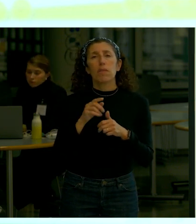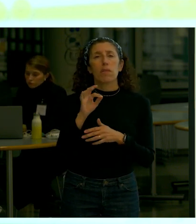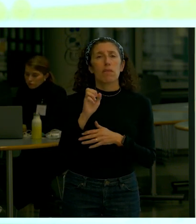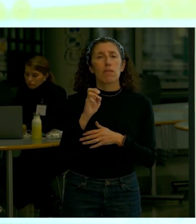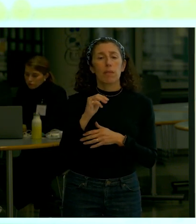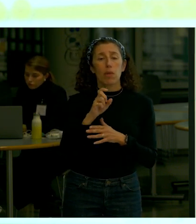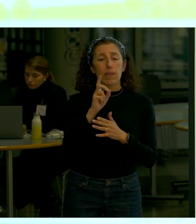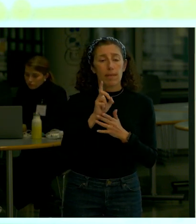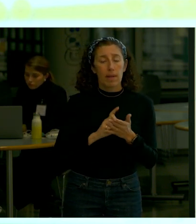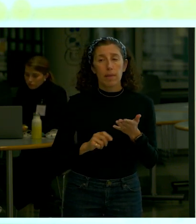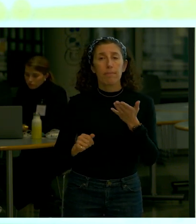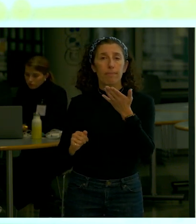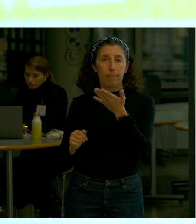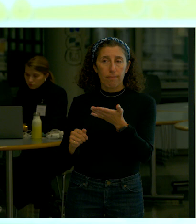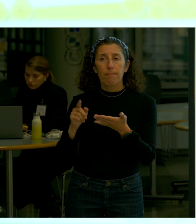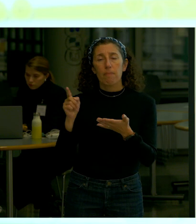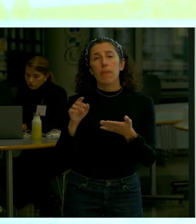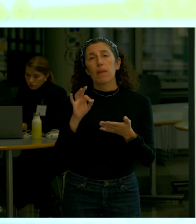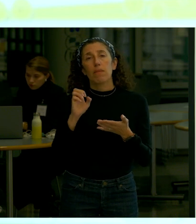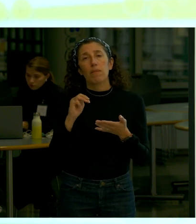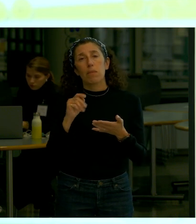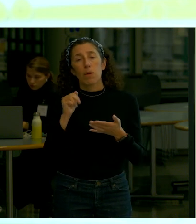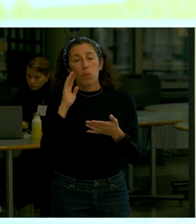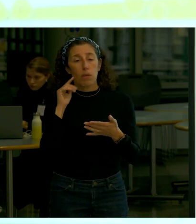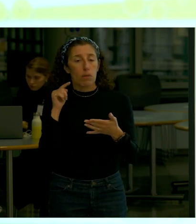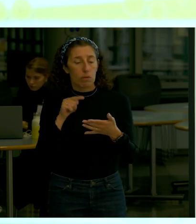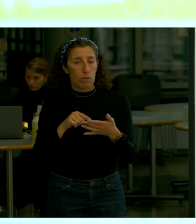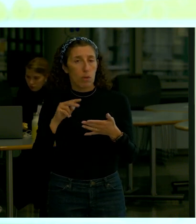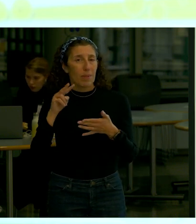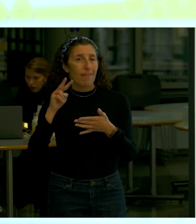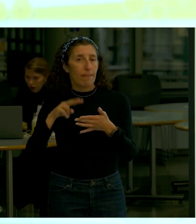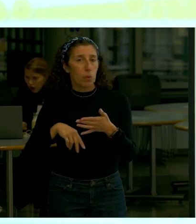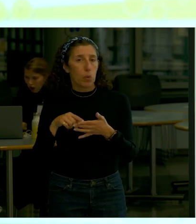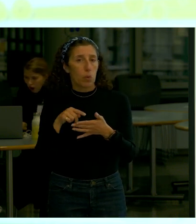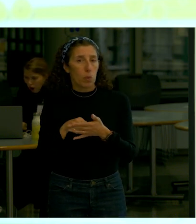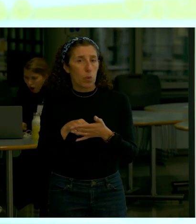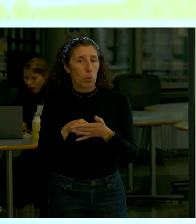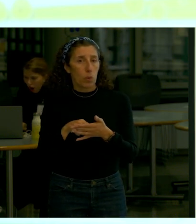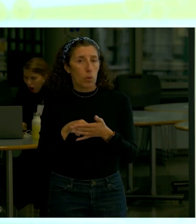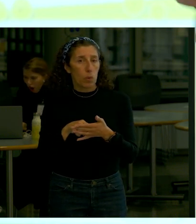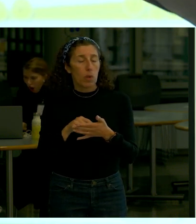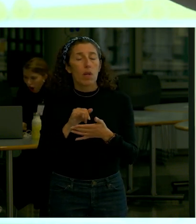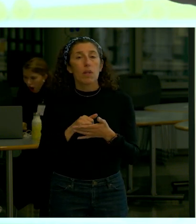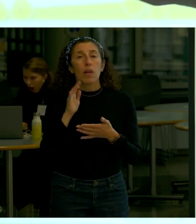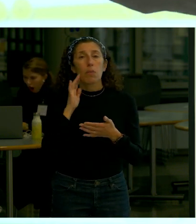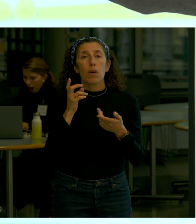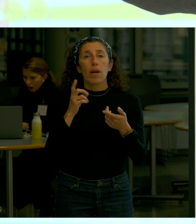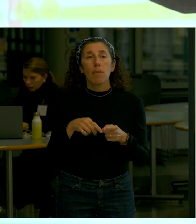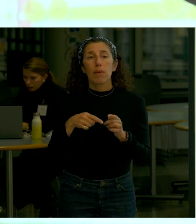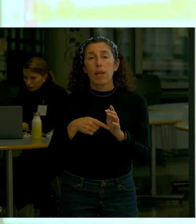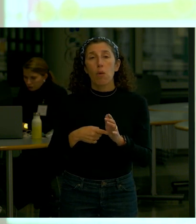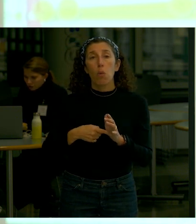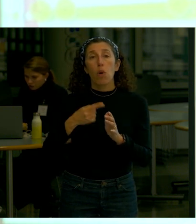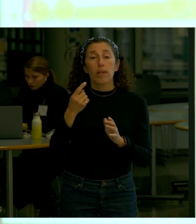review it and that usually takes place as a single exercise and not as a series of small what do you